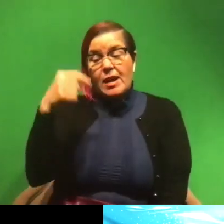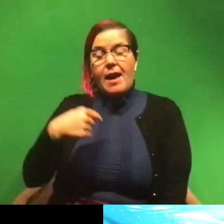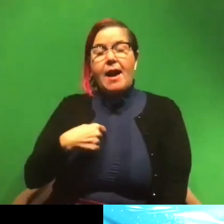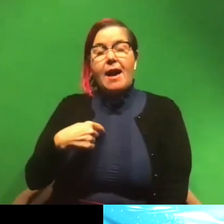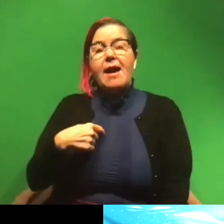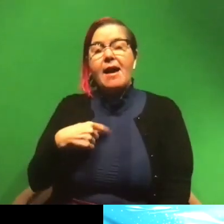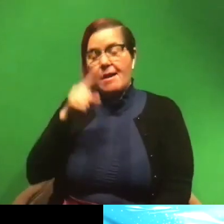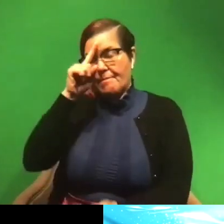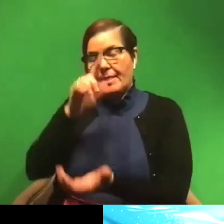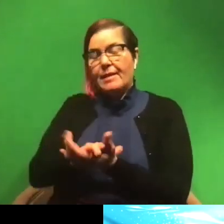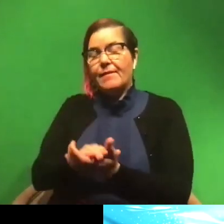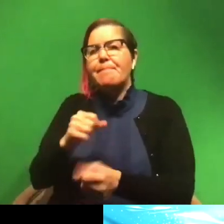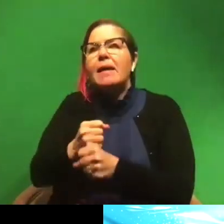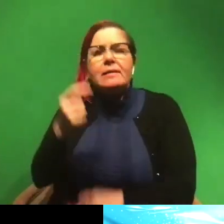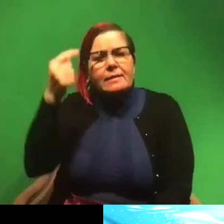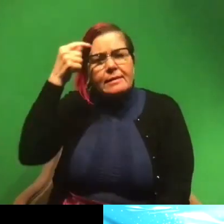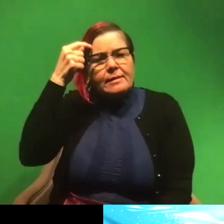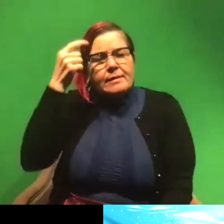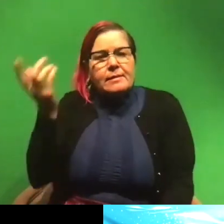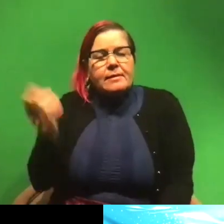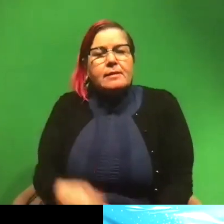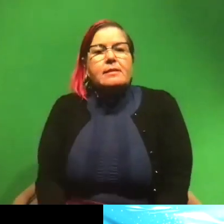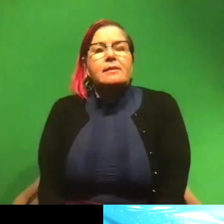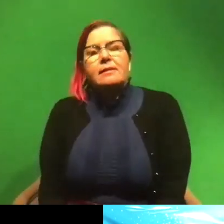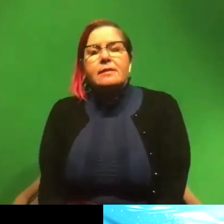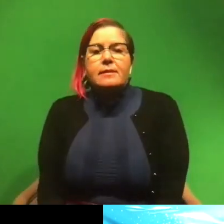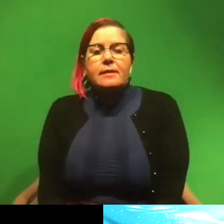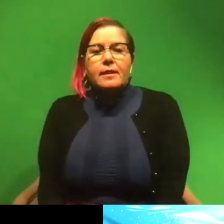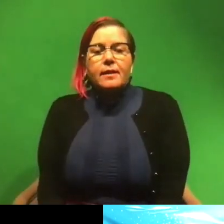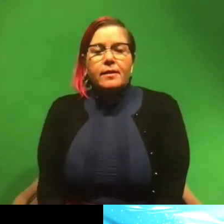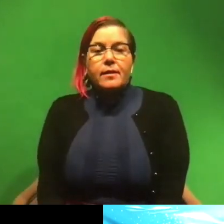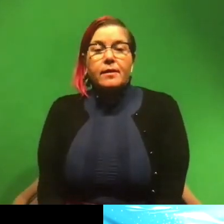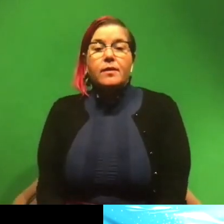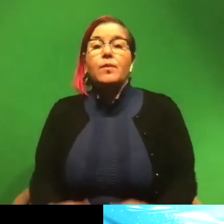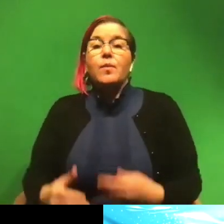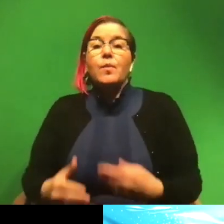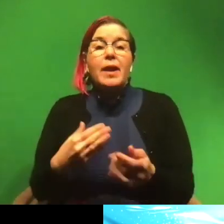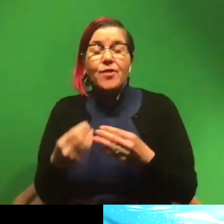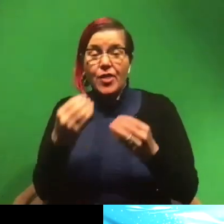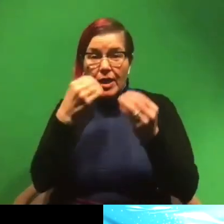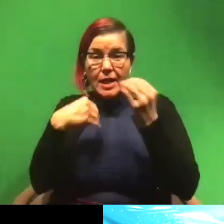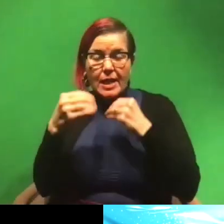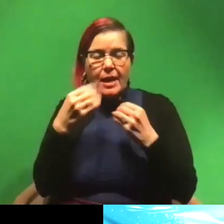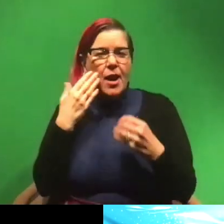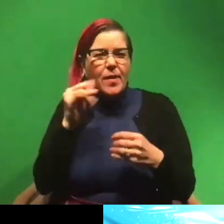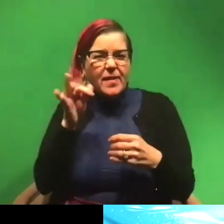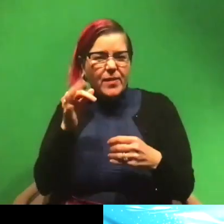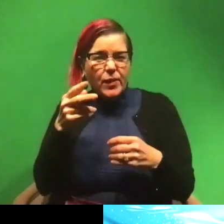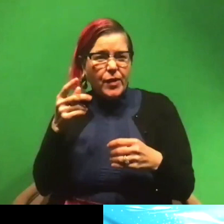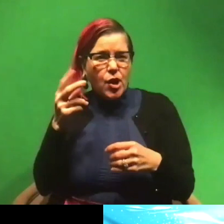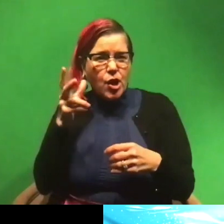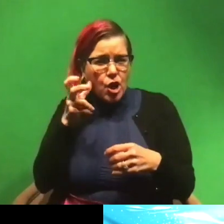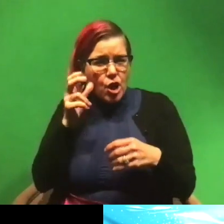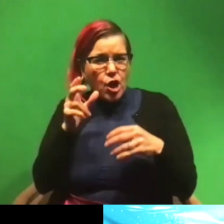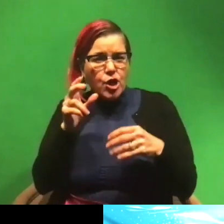makes the most sense to me anyways, is so whenever they're eating, I don't know if you've ever heard a nurse